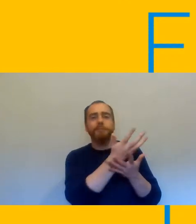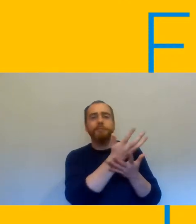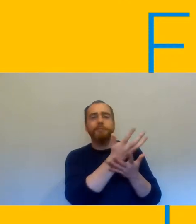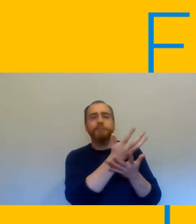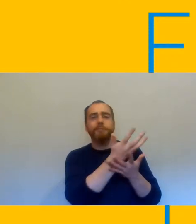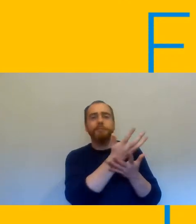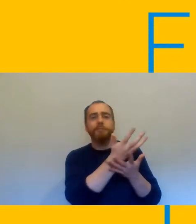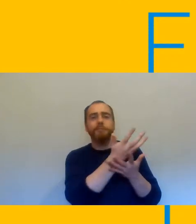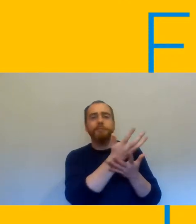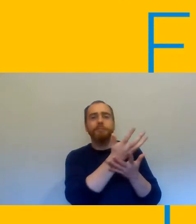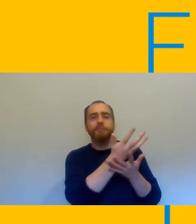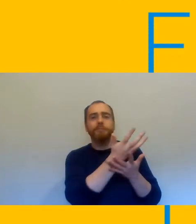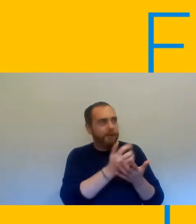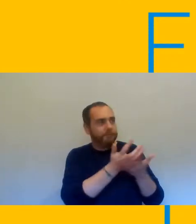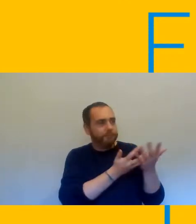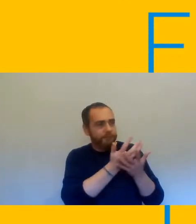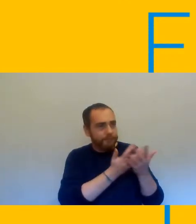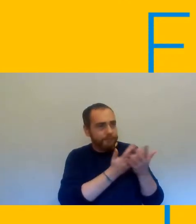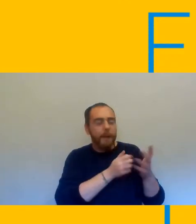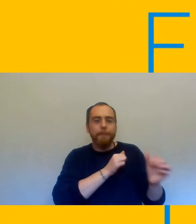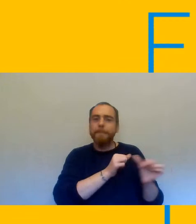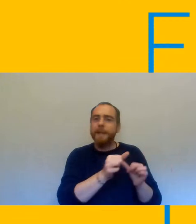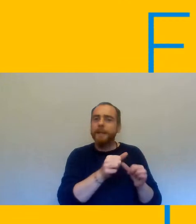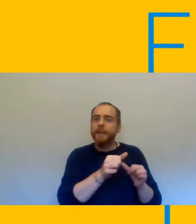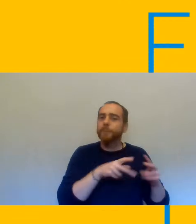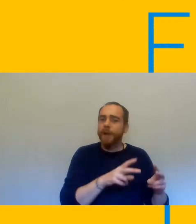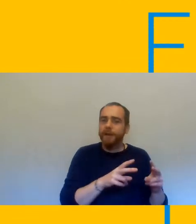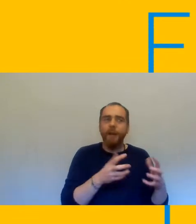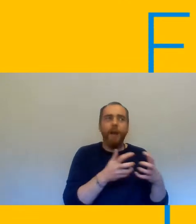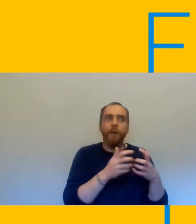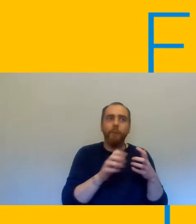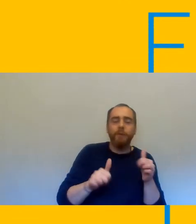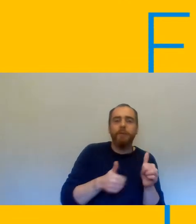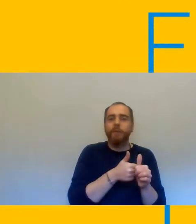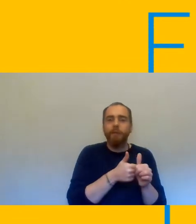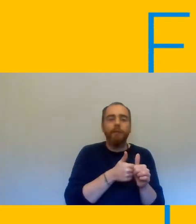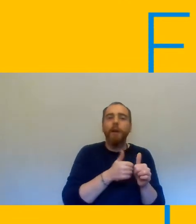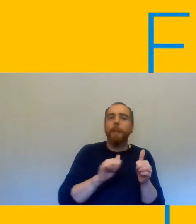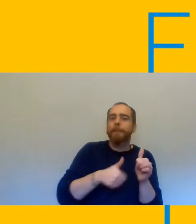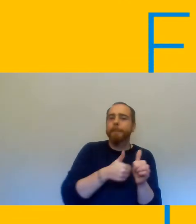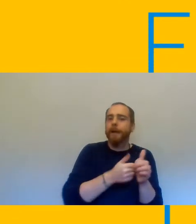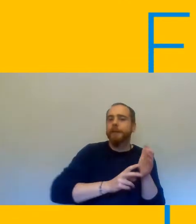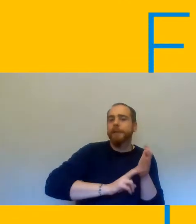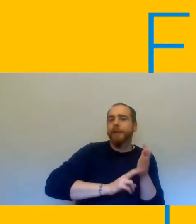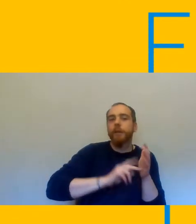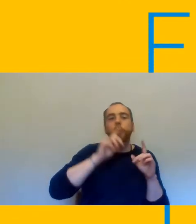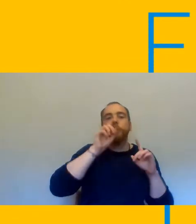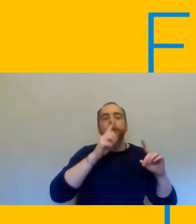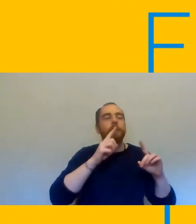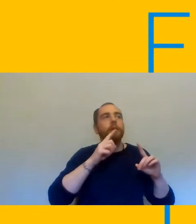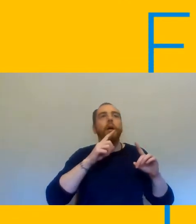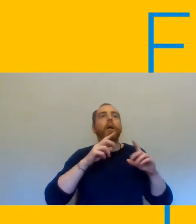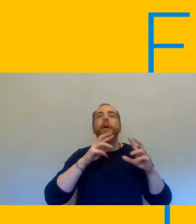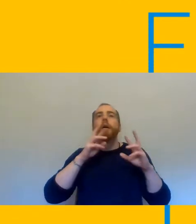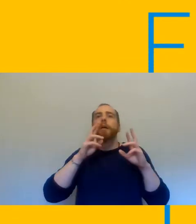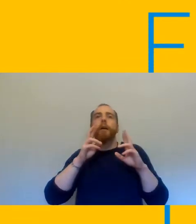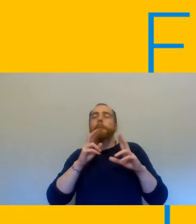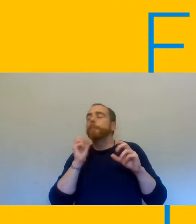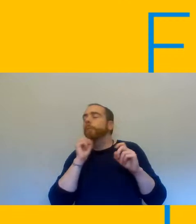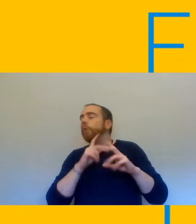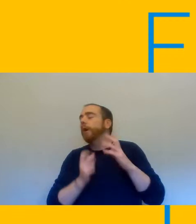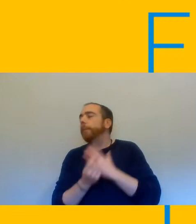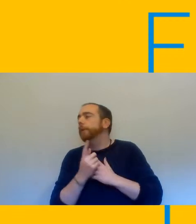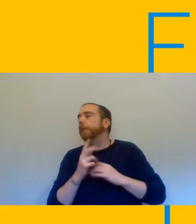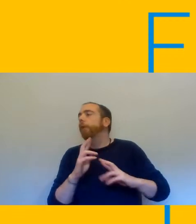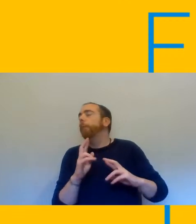i don't think we can stick ahead in the sand anymore and think it's not going to happen and even if it doesn't happen which we hope it doesn't we